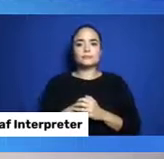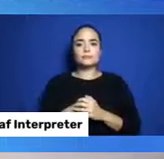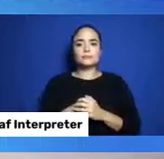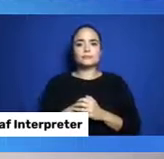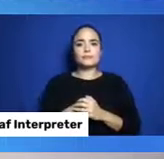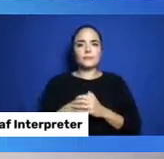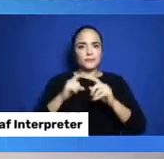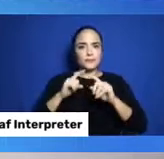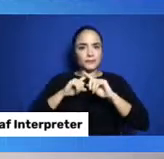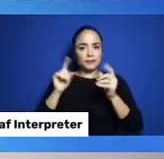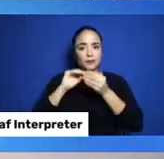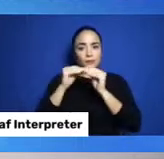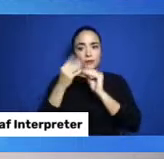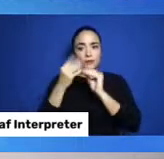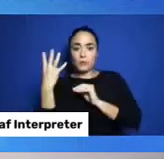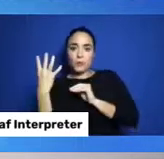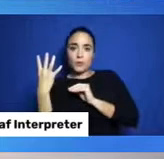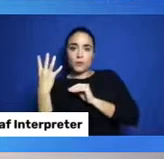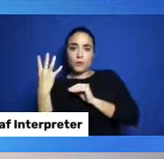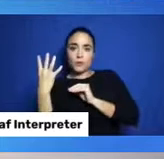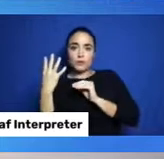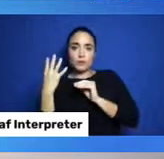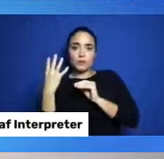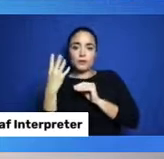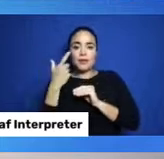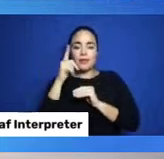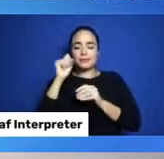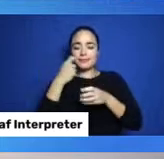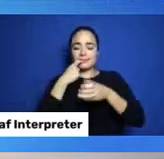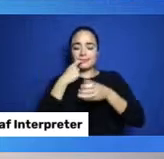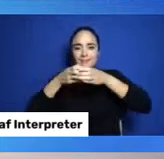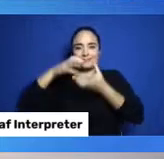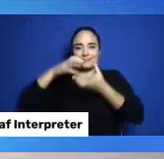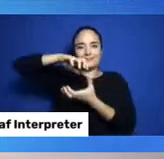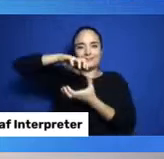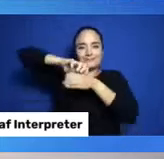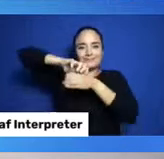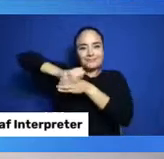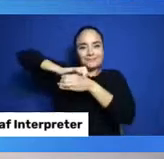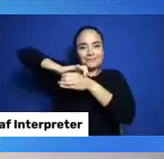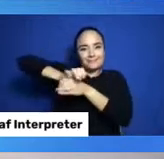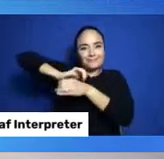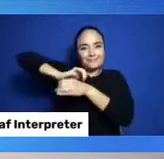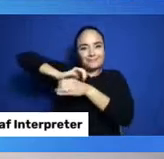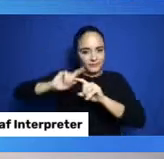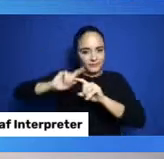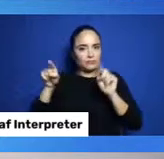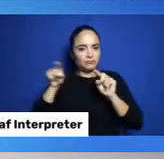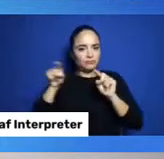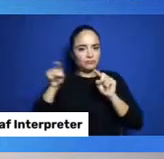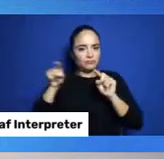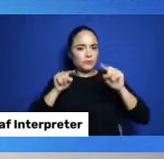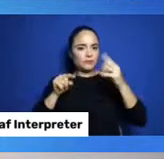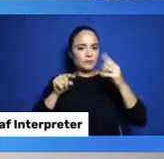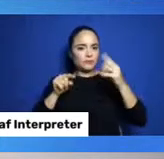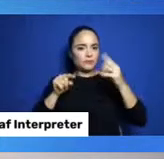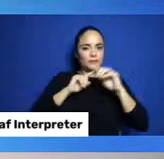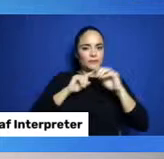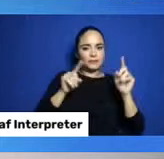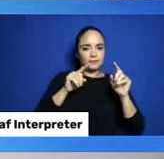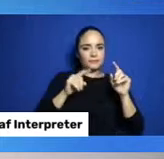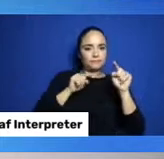is a glass bottle. Oh, my goodness. It's quite different. So, let's take out that glass bottle